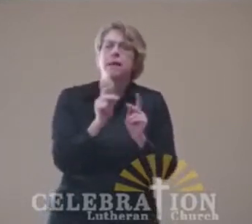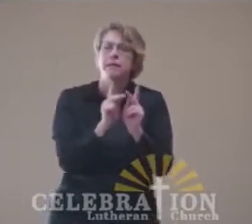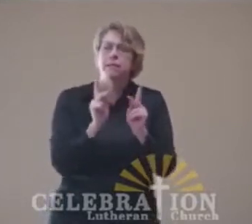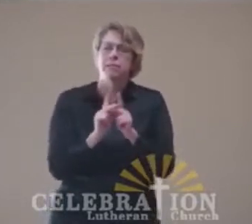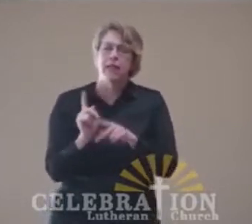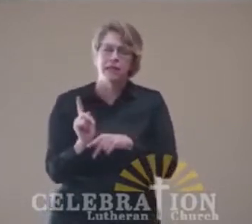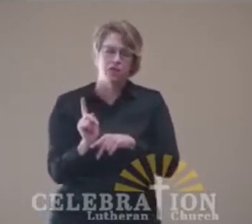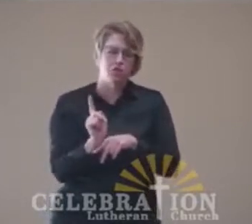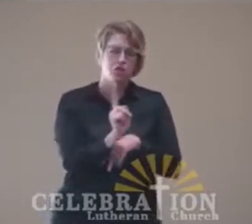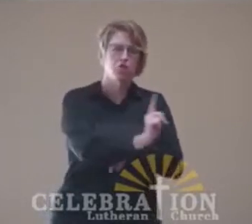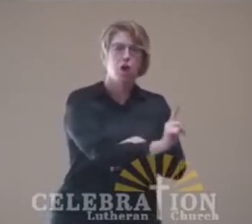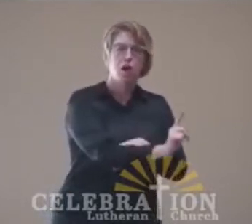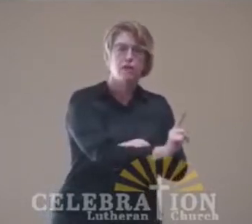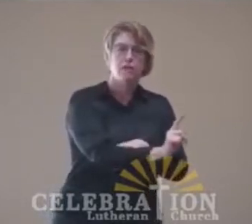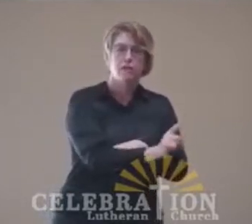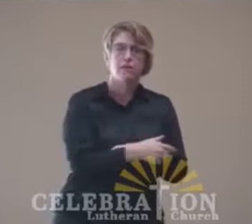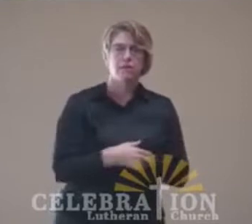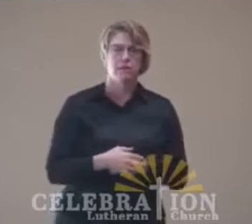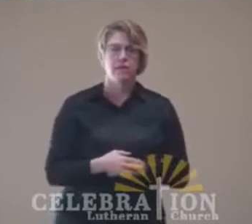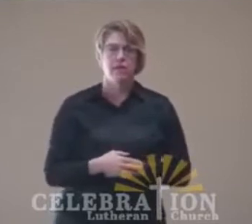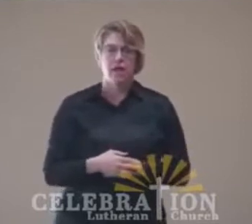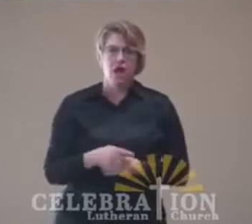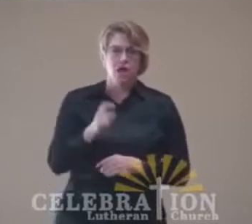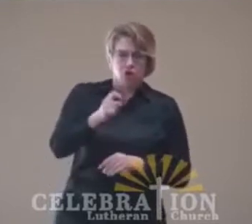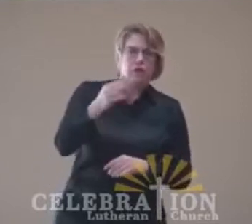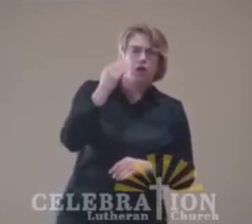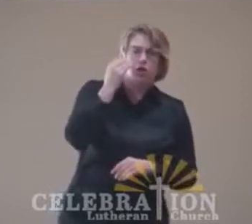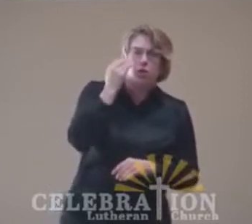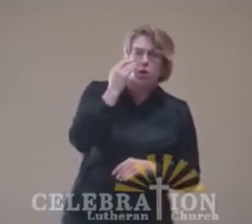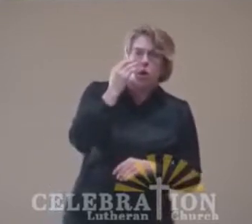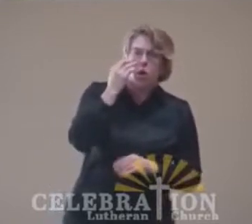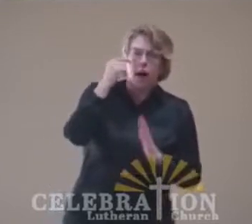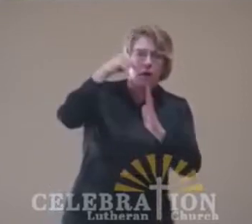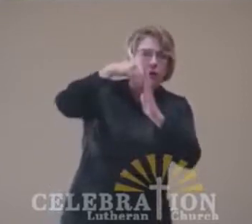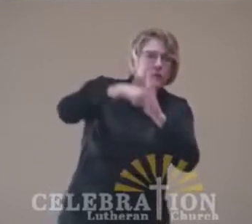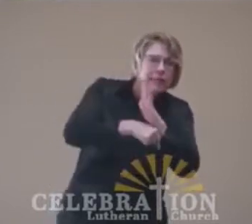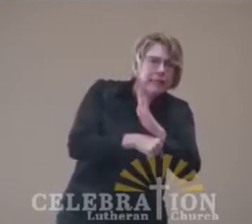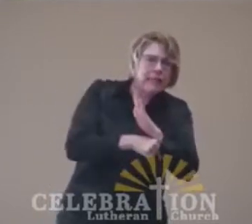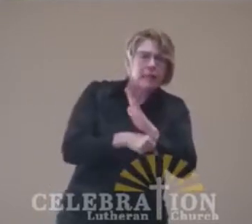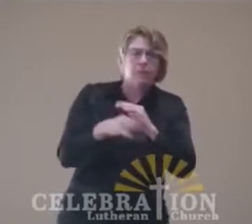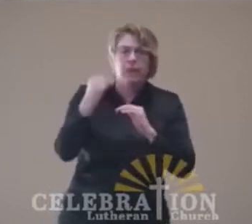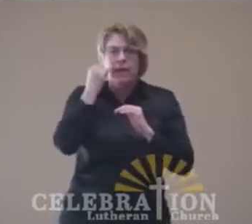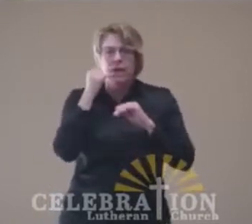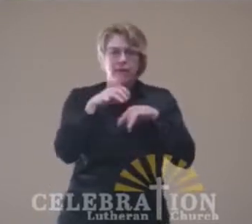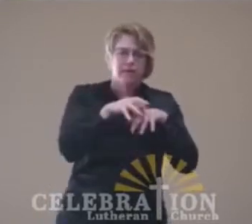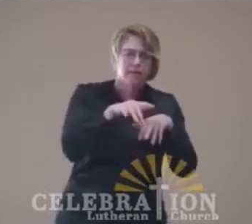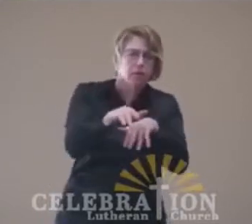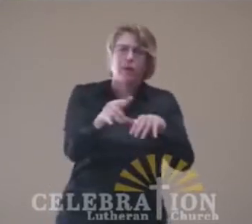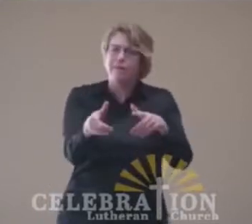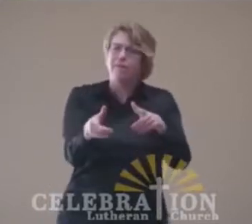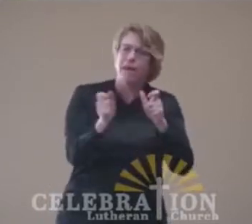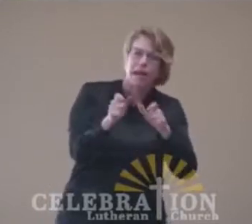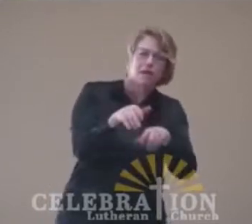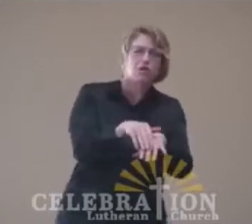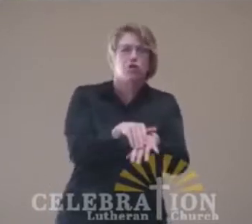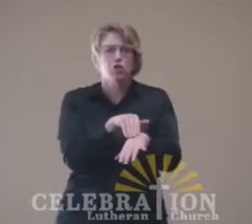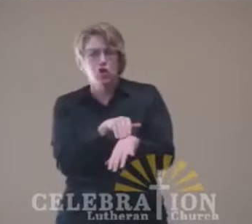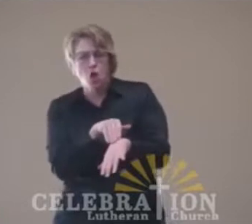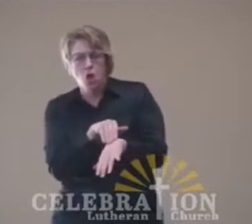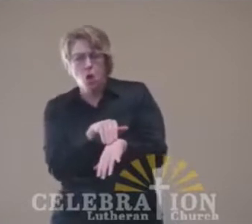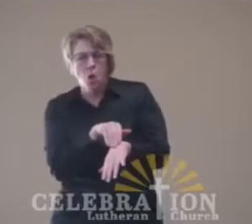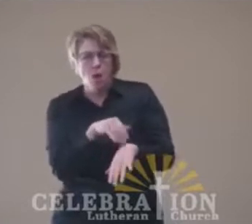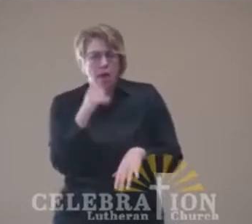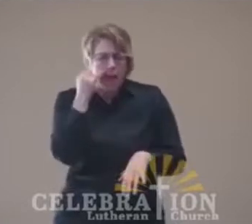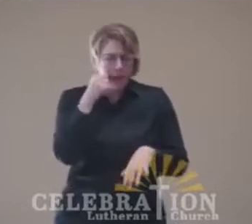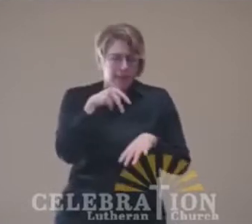look for, to keep in mind, are depth and speed that the water's moving, and where it will take you should you